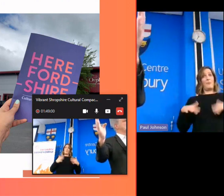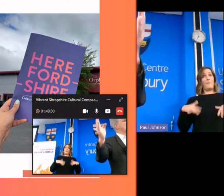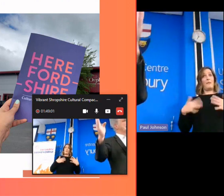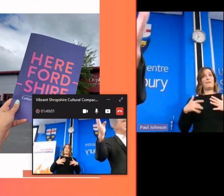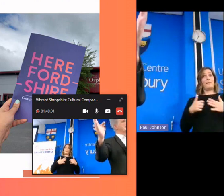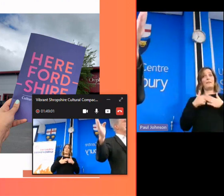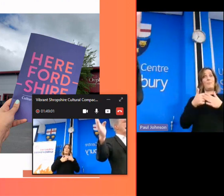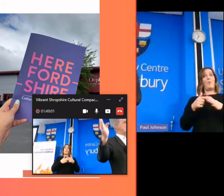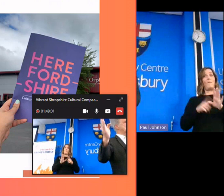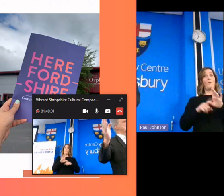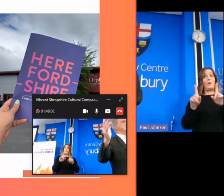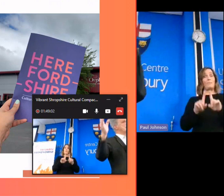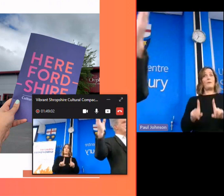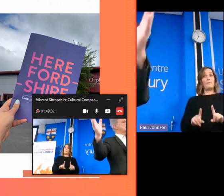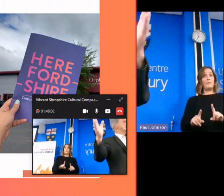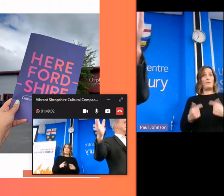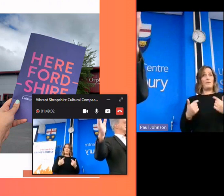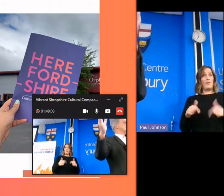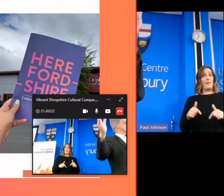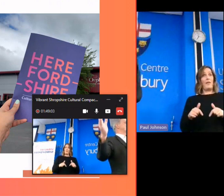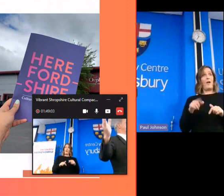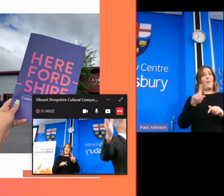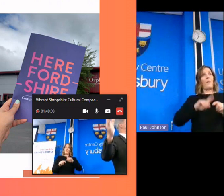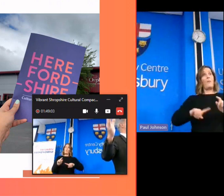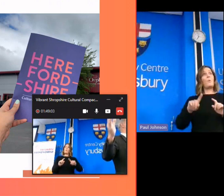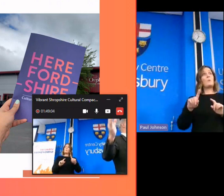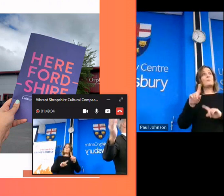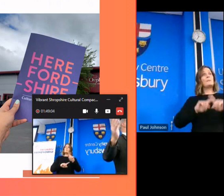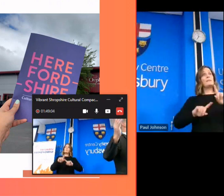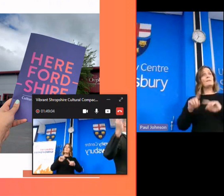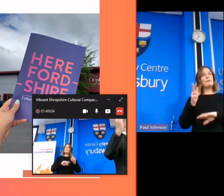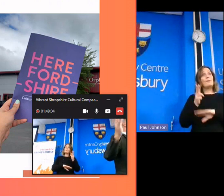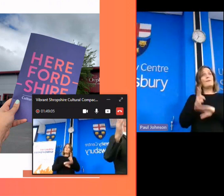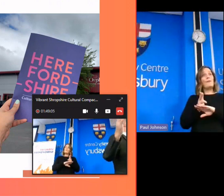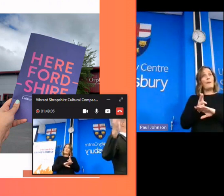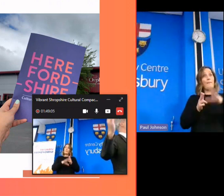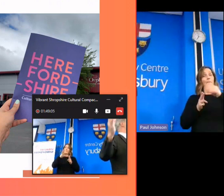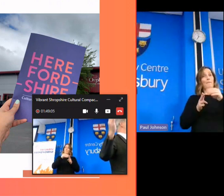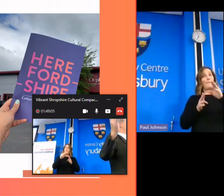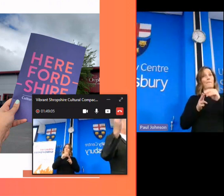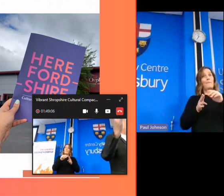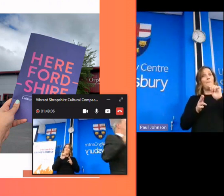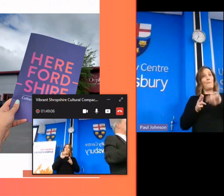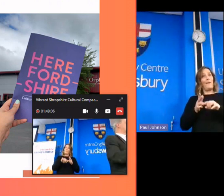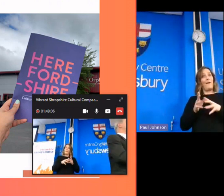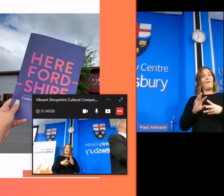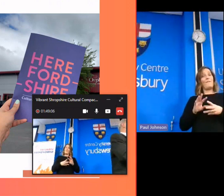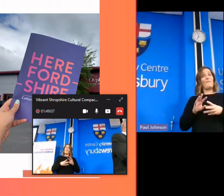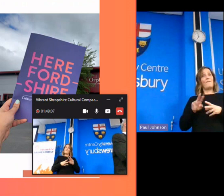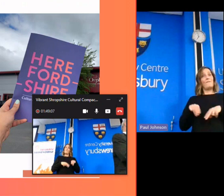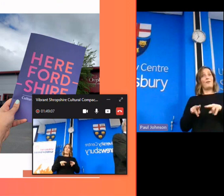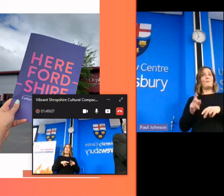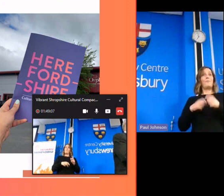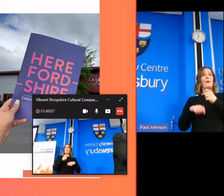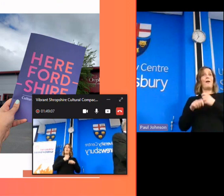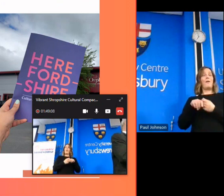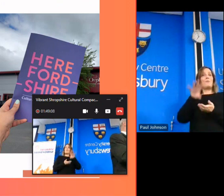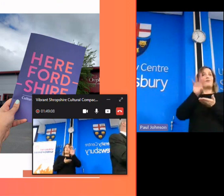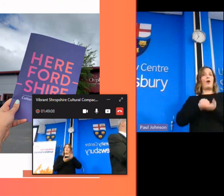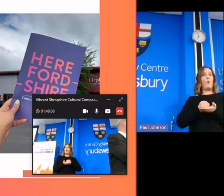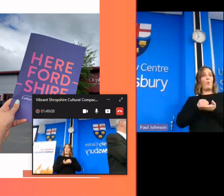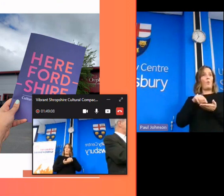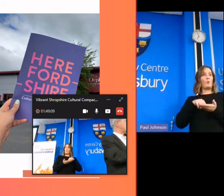for those young people they've allowed those meetings to be filmed and that that film then becomes a film of recording